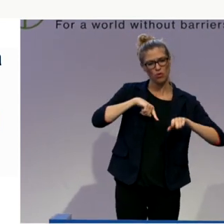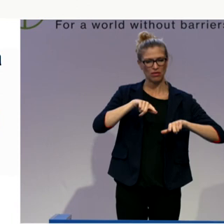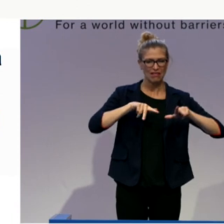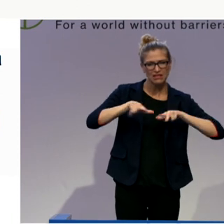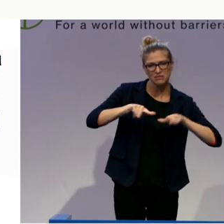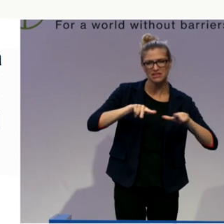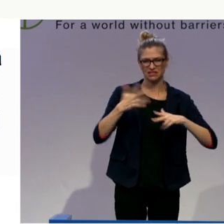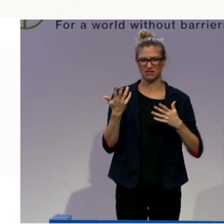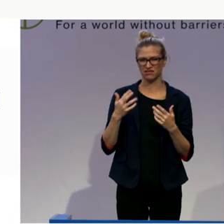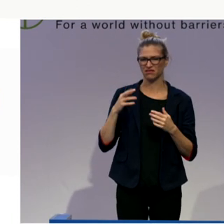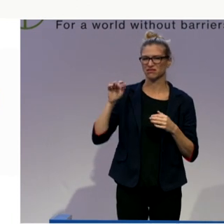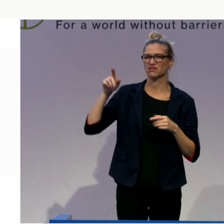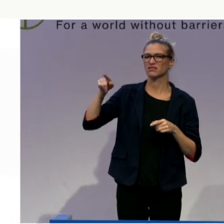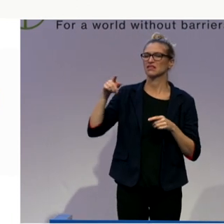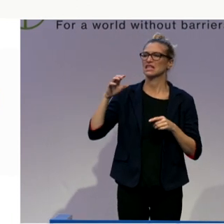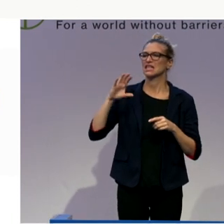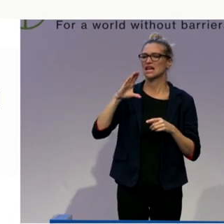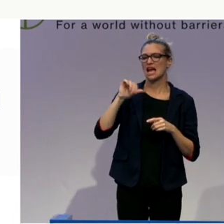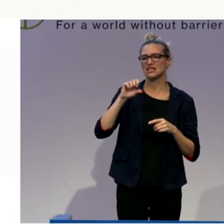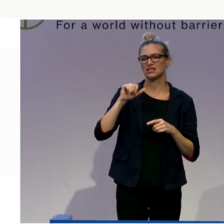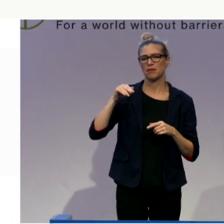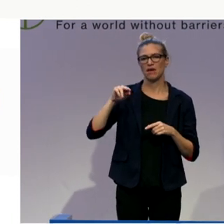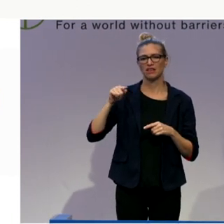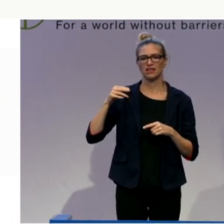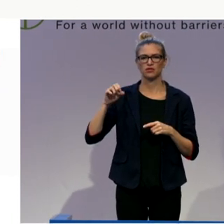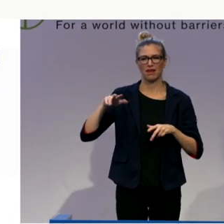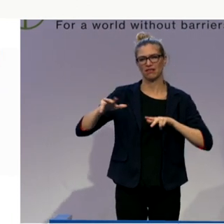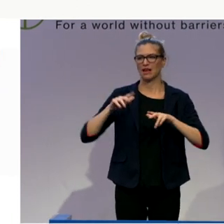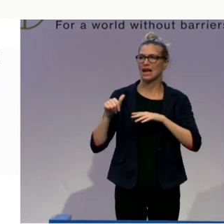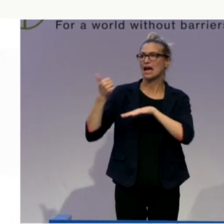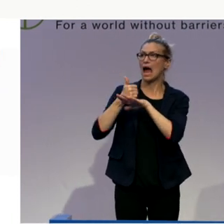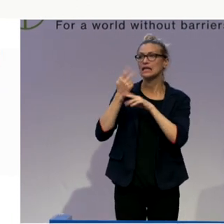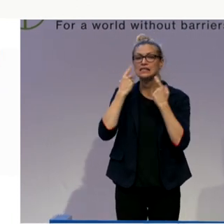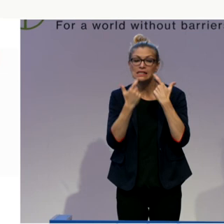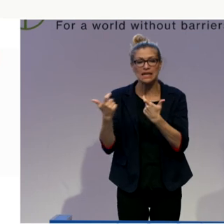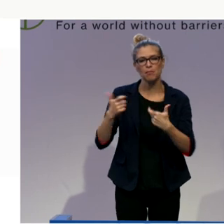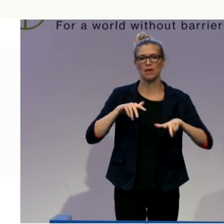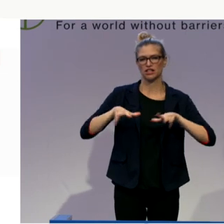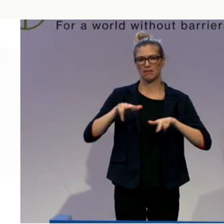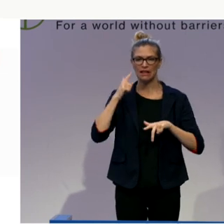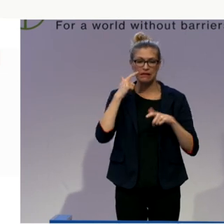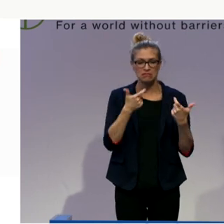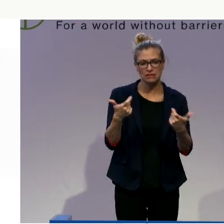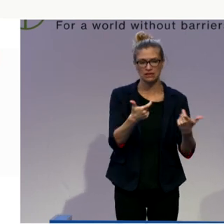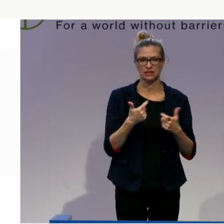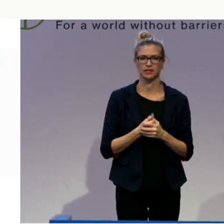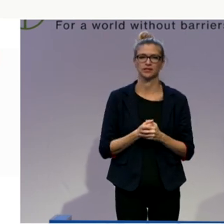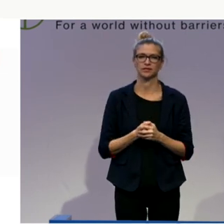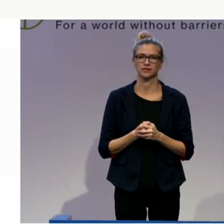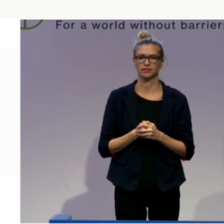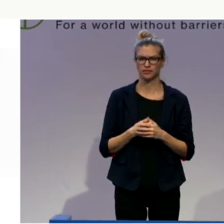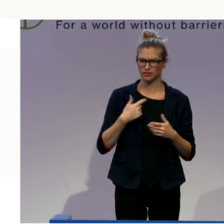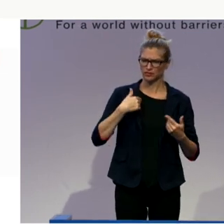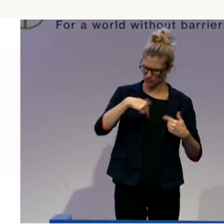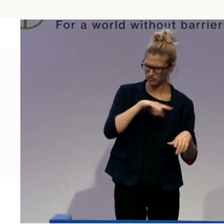manager. Well, they don't say that, but what they say is we talk to so many